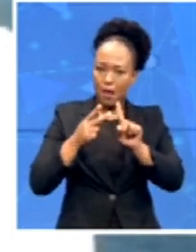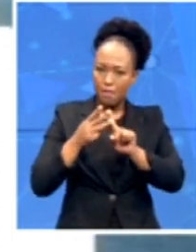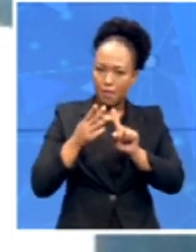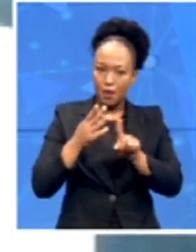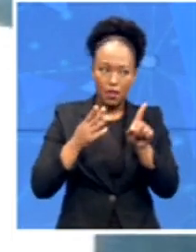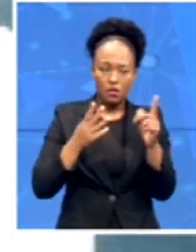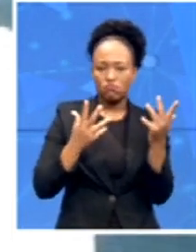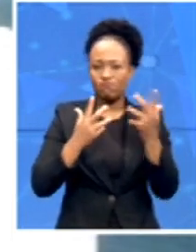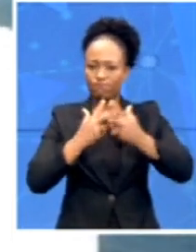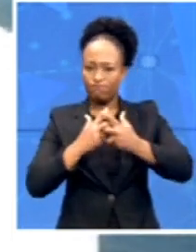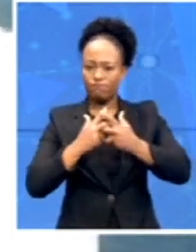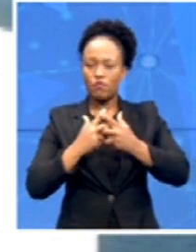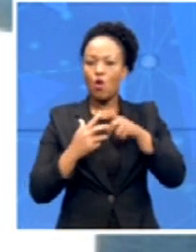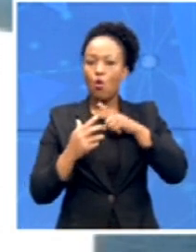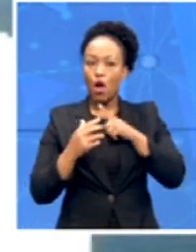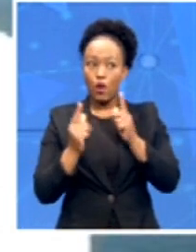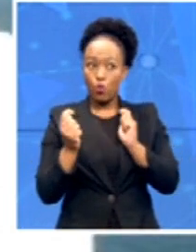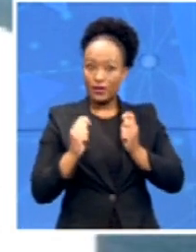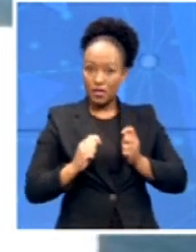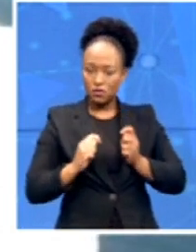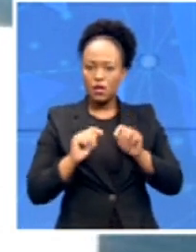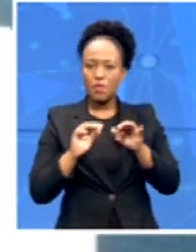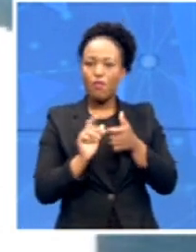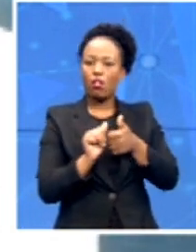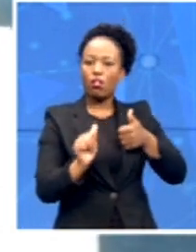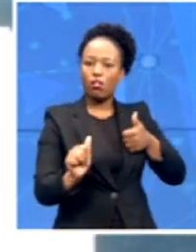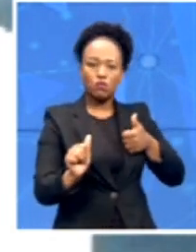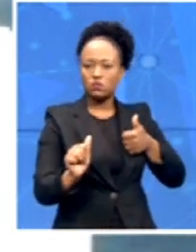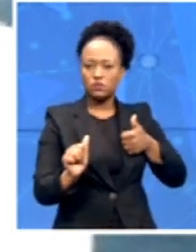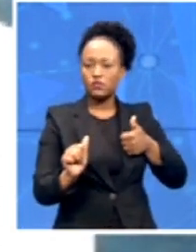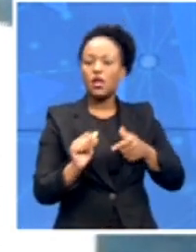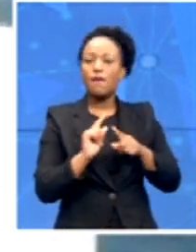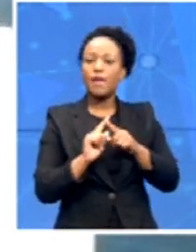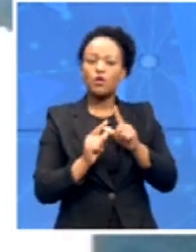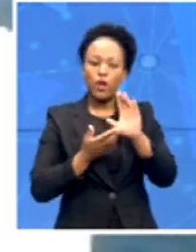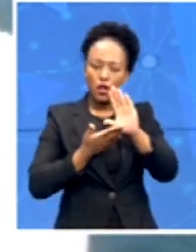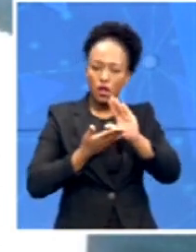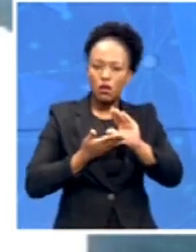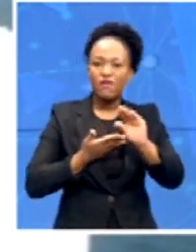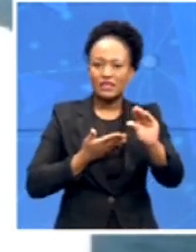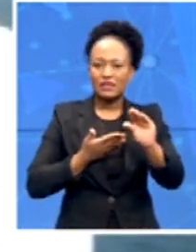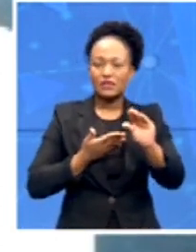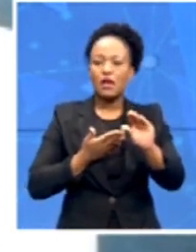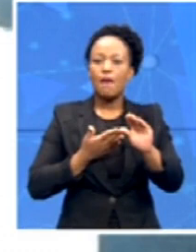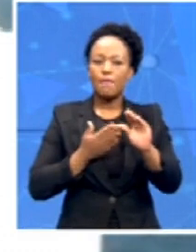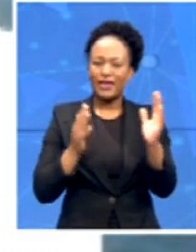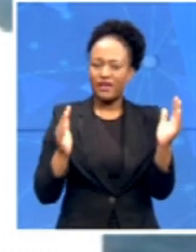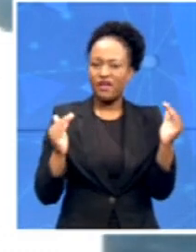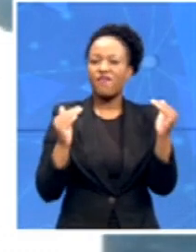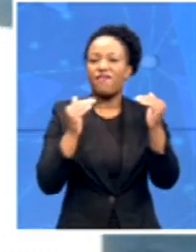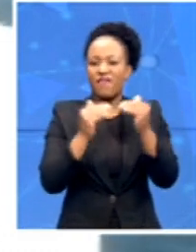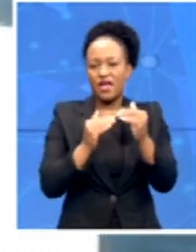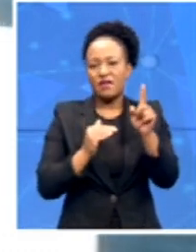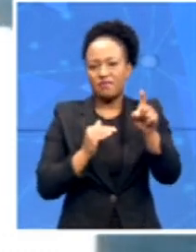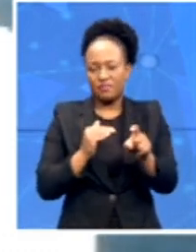we invest in a just manner one become relevant in a manner that ensures that